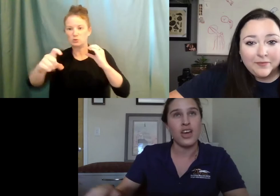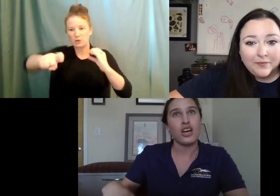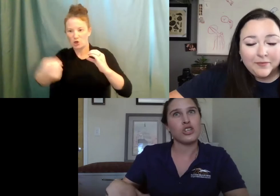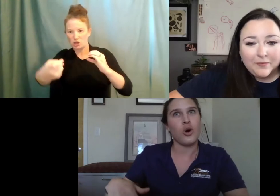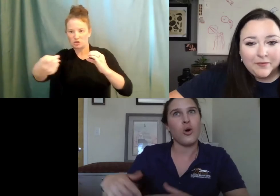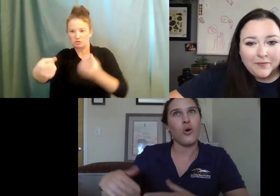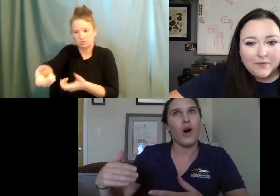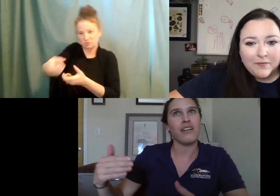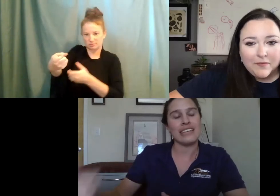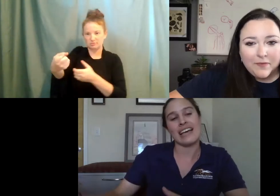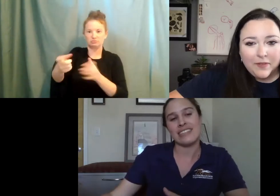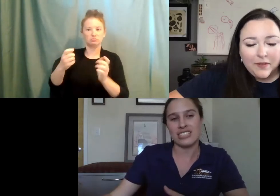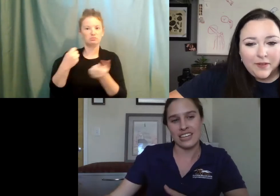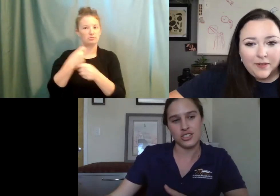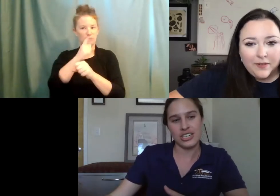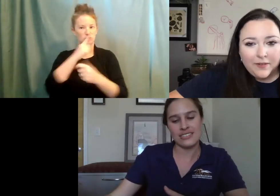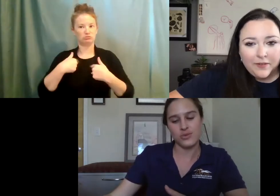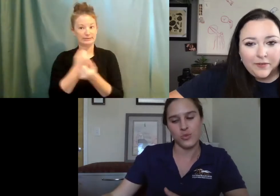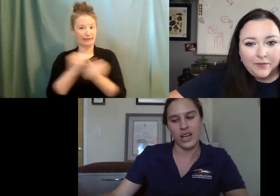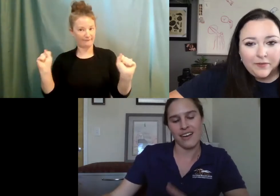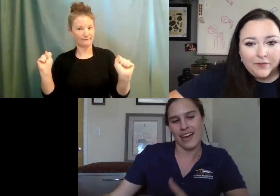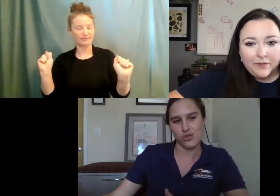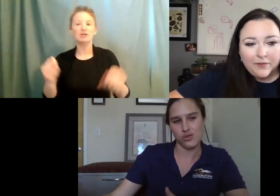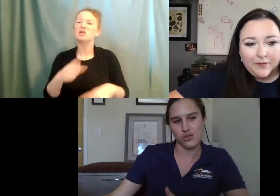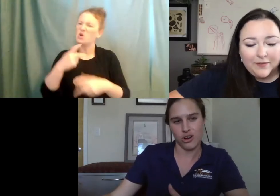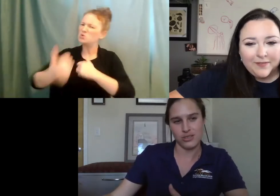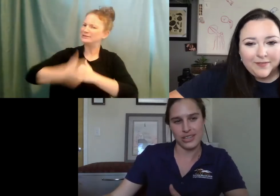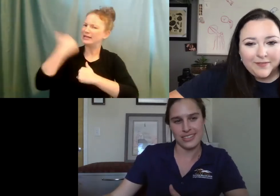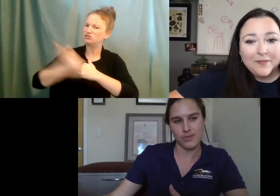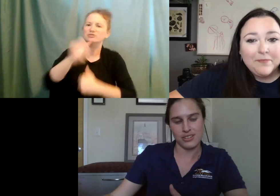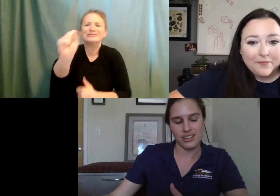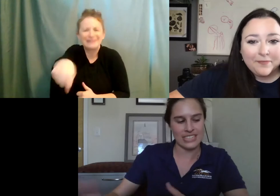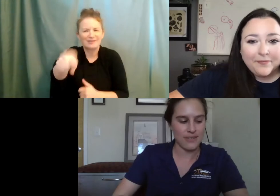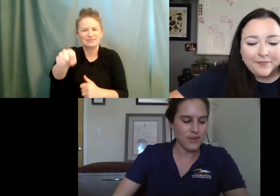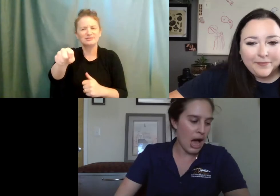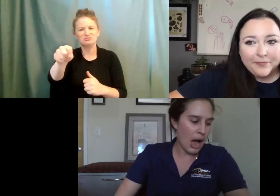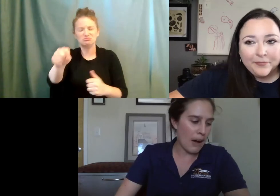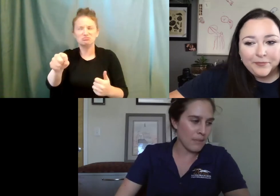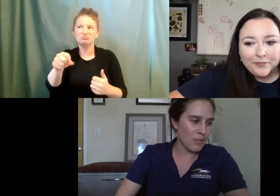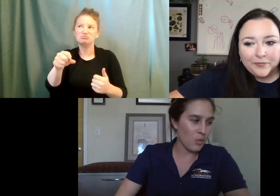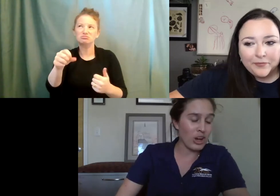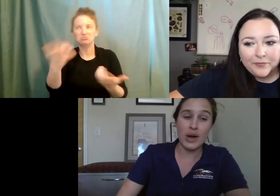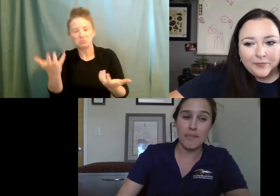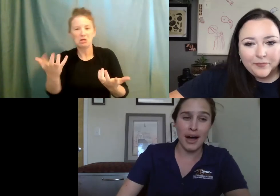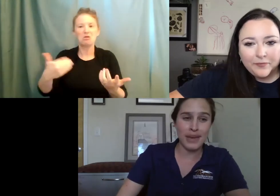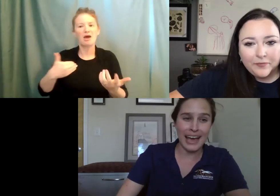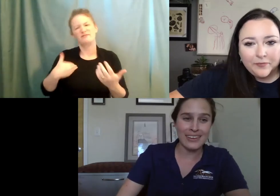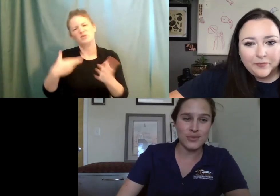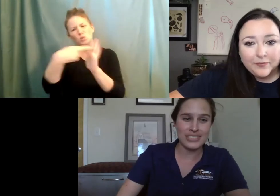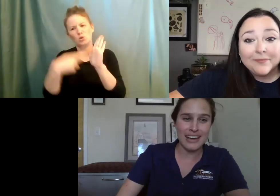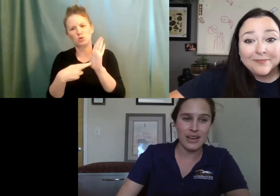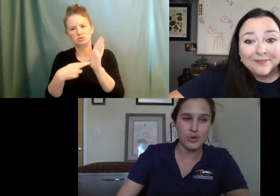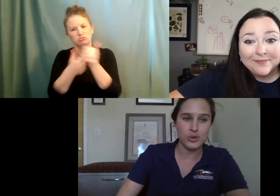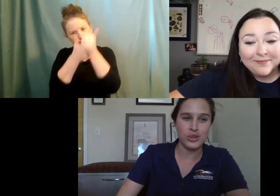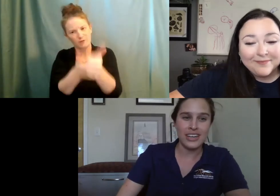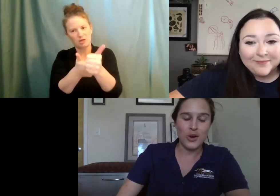safe. So while yes, they're dangerous, we kind of have those protocols in place to keep ourselves safe. We also had a bobcat